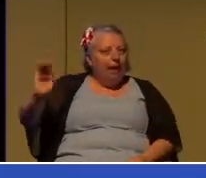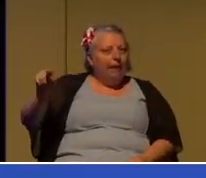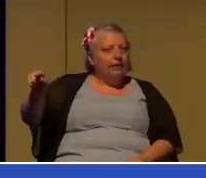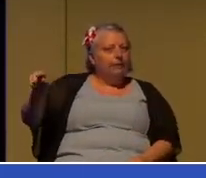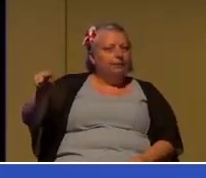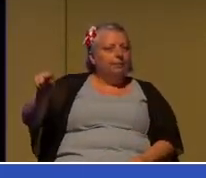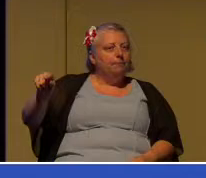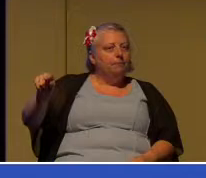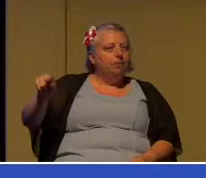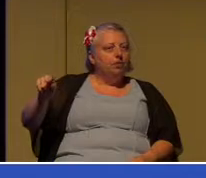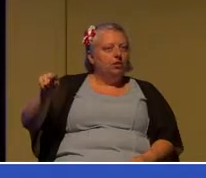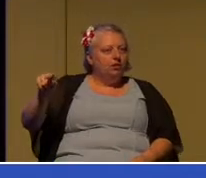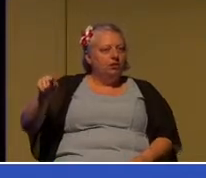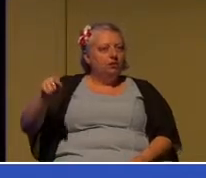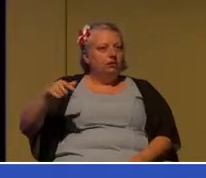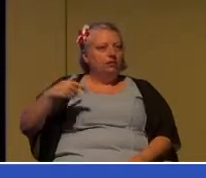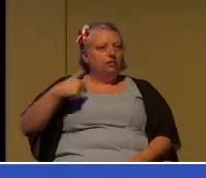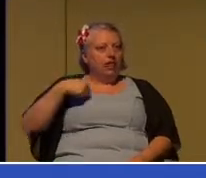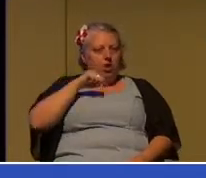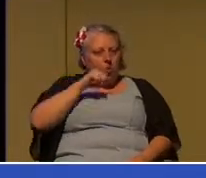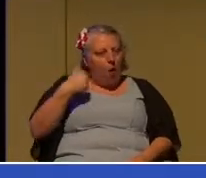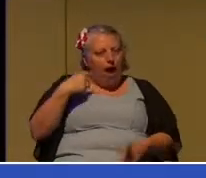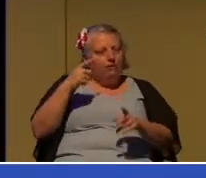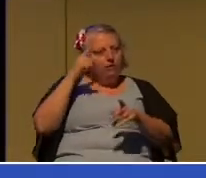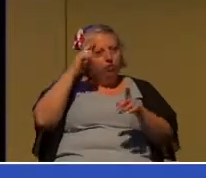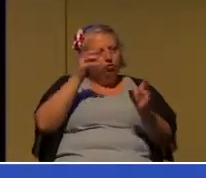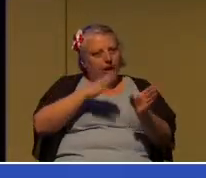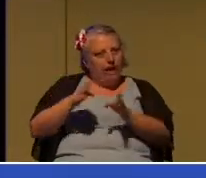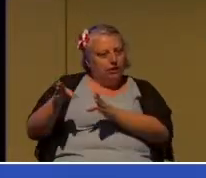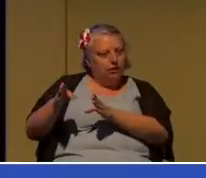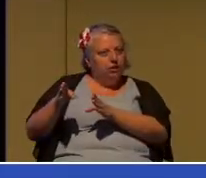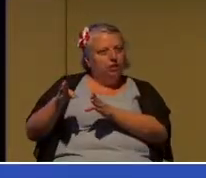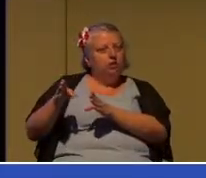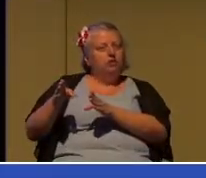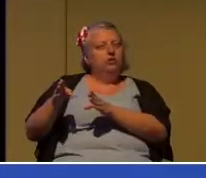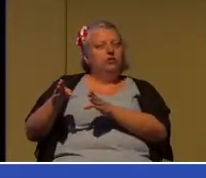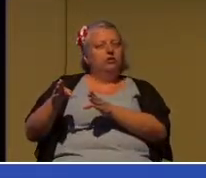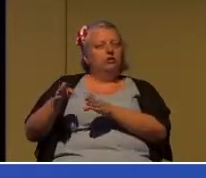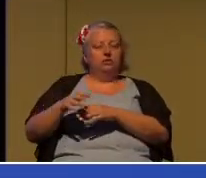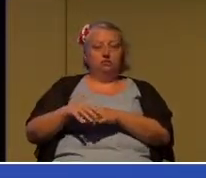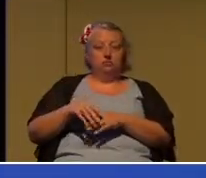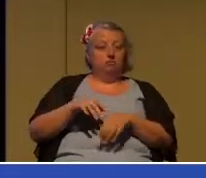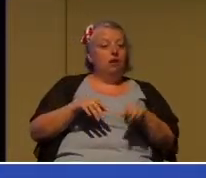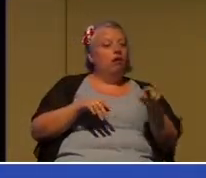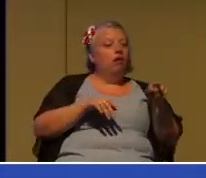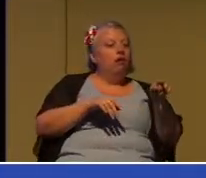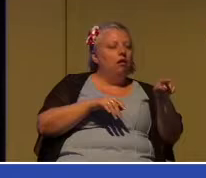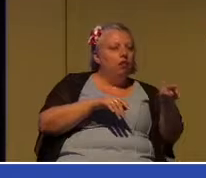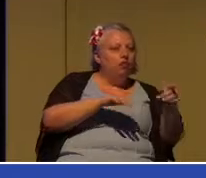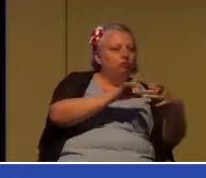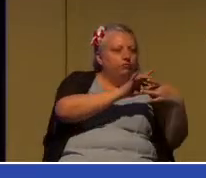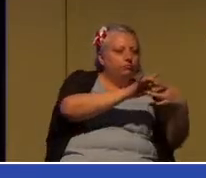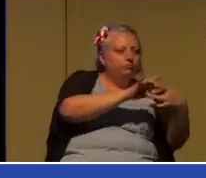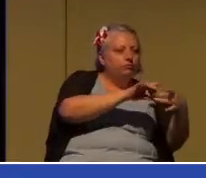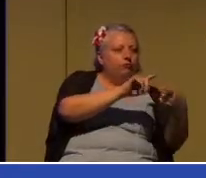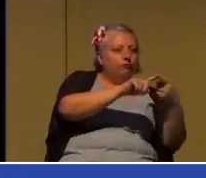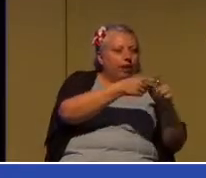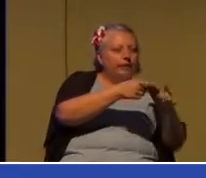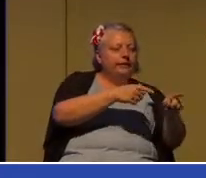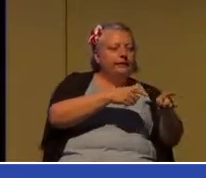without a due exit strategy. And the result, of course, is that in all of these situations, other people are left holding the bag.